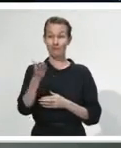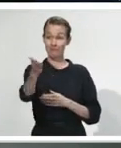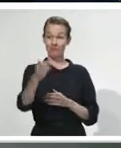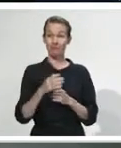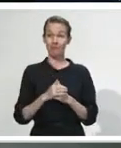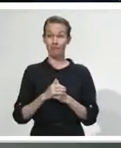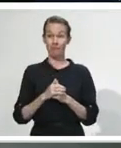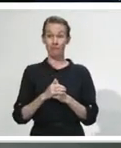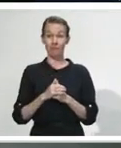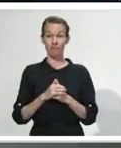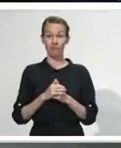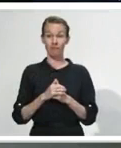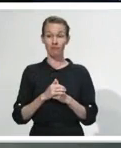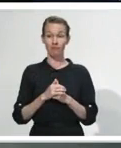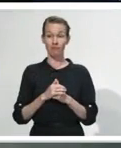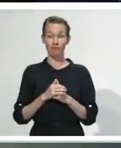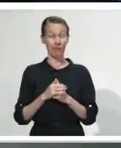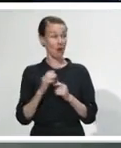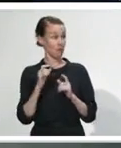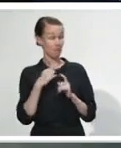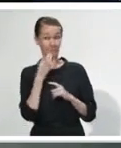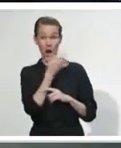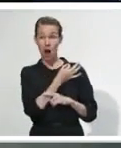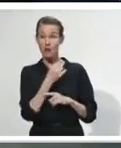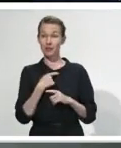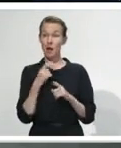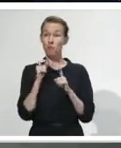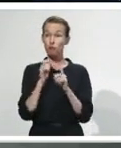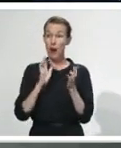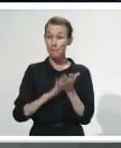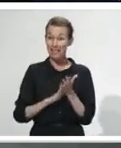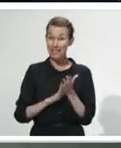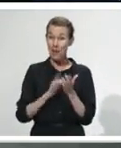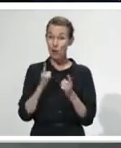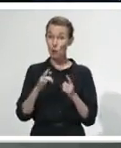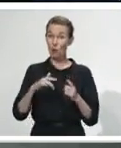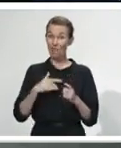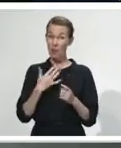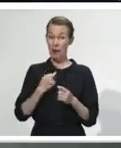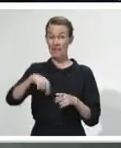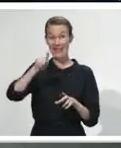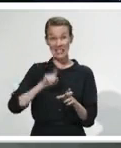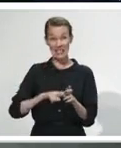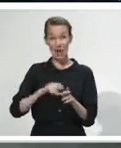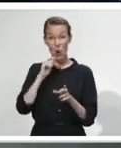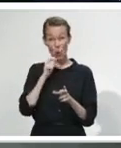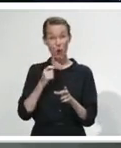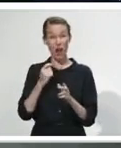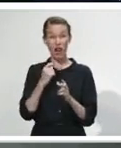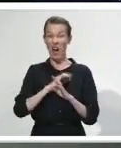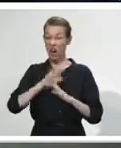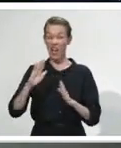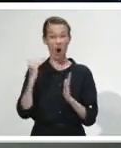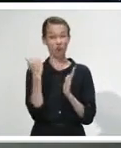we go into Level 2 or 1, do you expect restrictions on mass gatherings to continue at least until the end of the year? We haven't put a strict timeline around